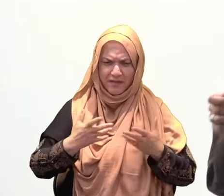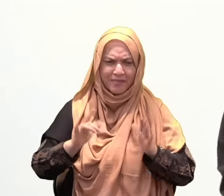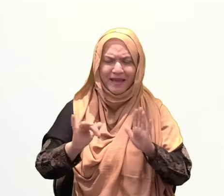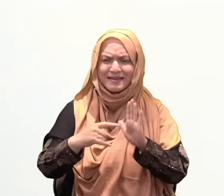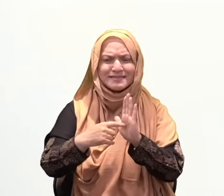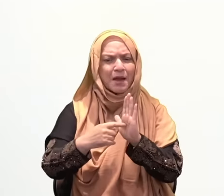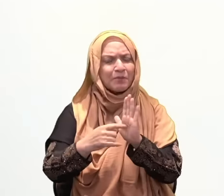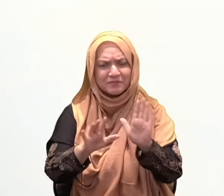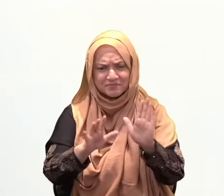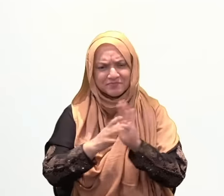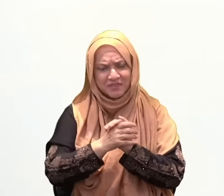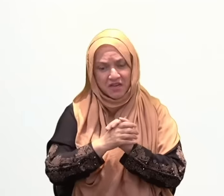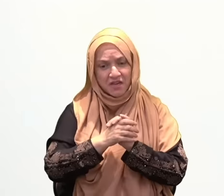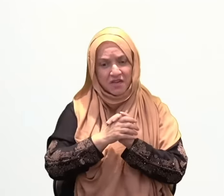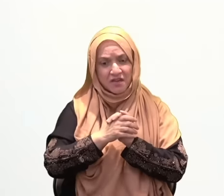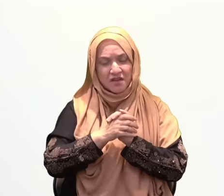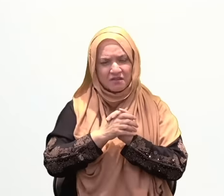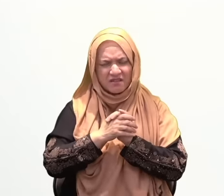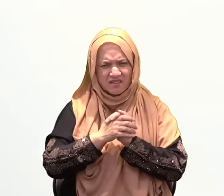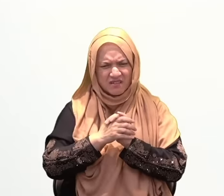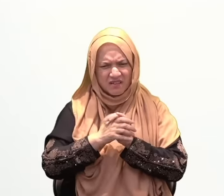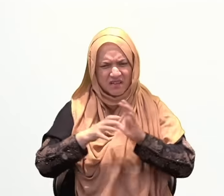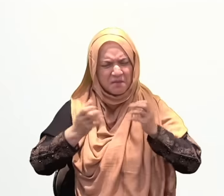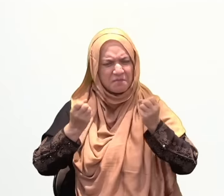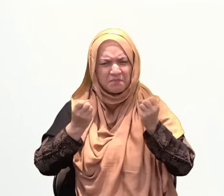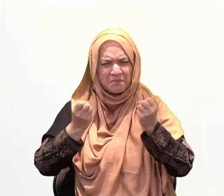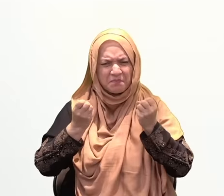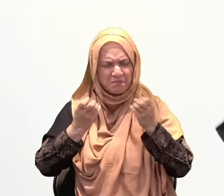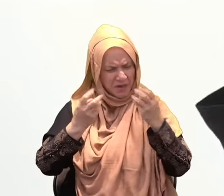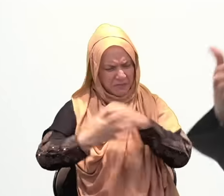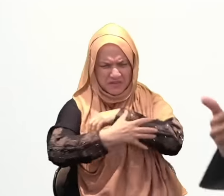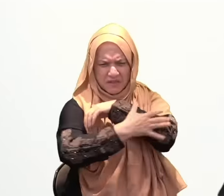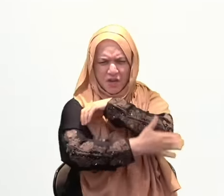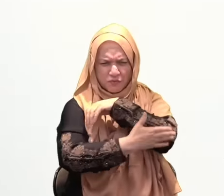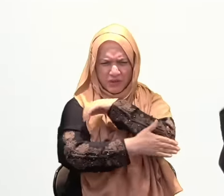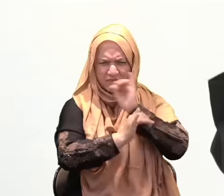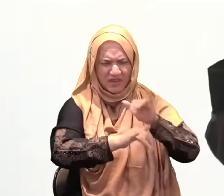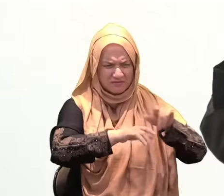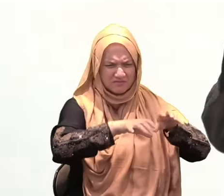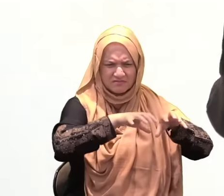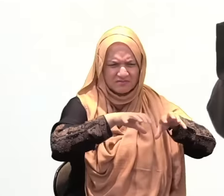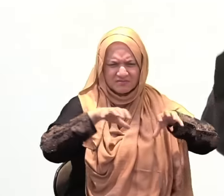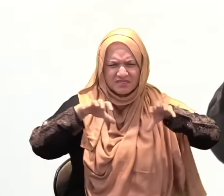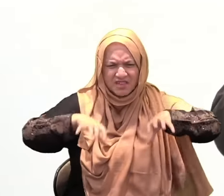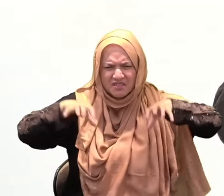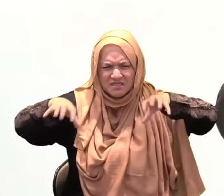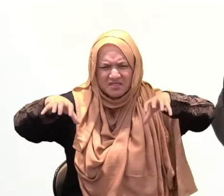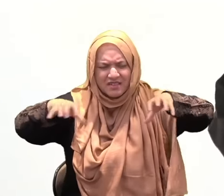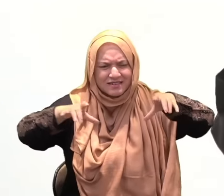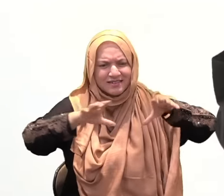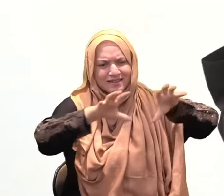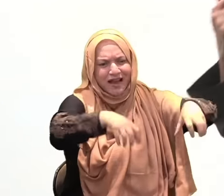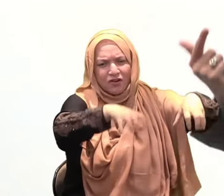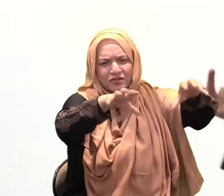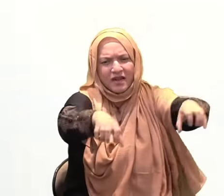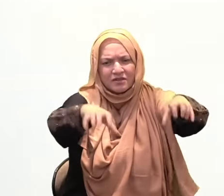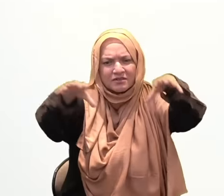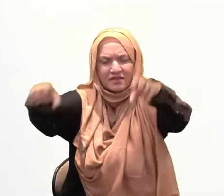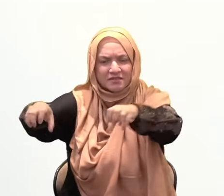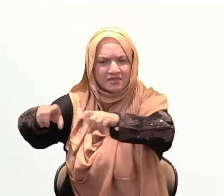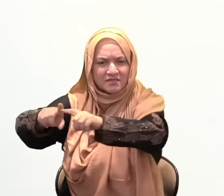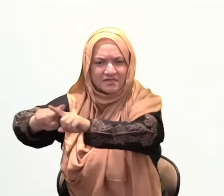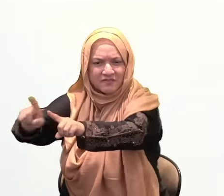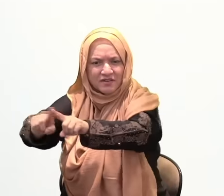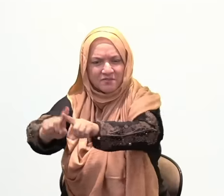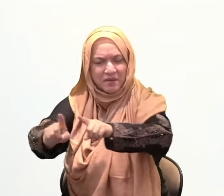The bread was overcooked today. The bread was... No, no. But for us, we start, you know, doing yelp in our heads on every single plate of food that